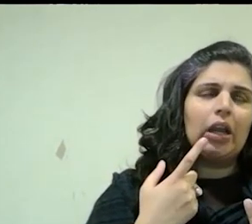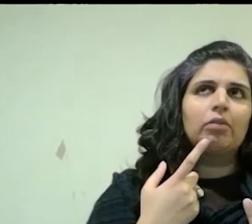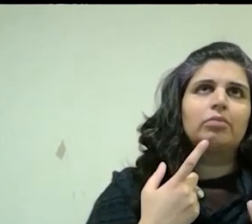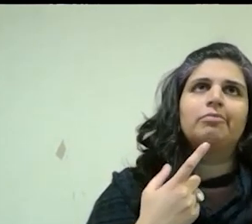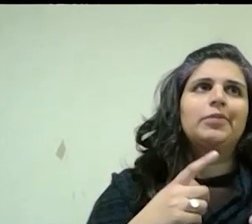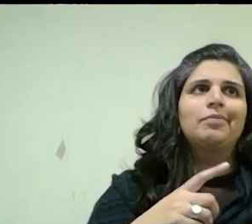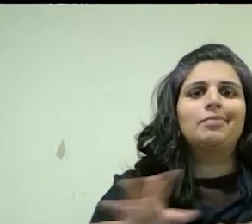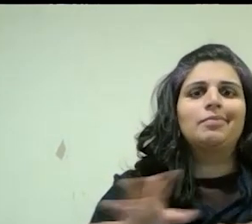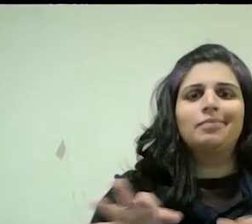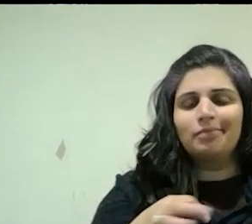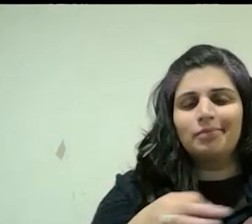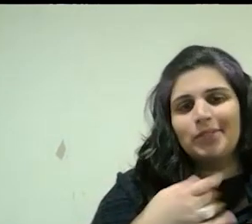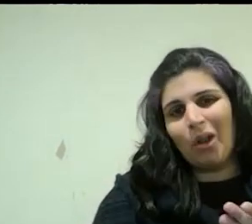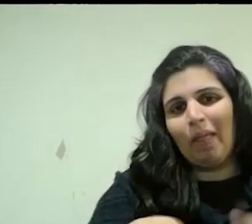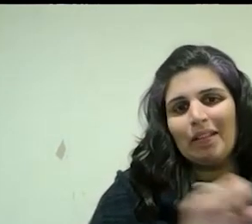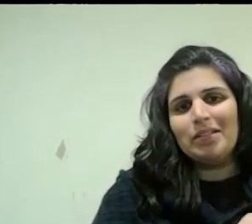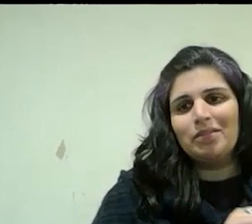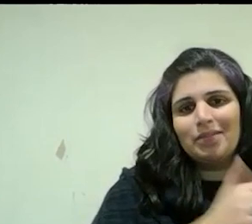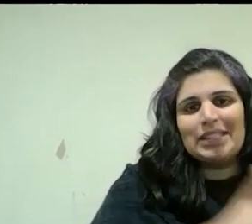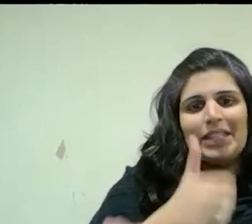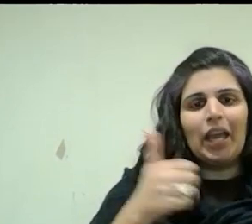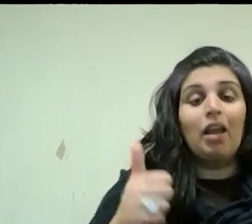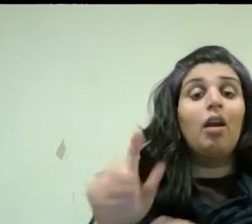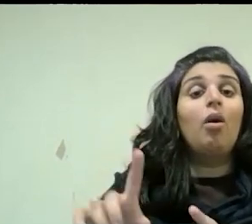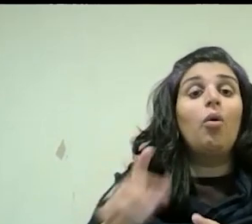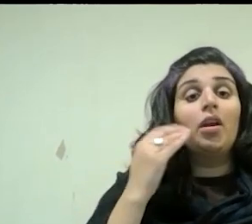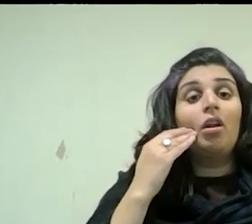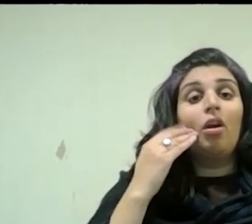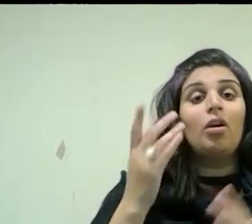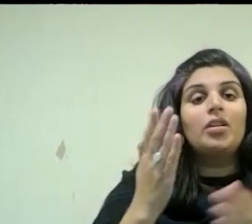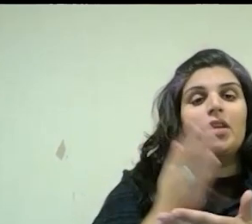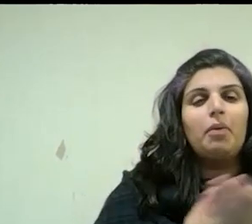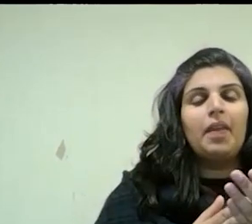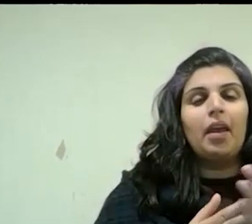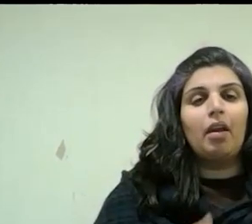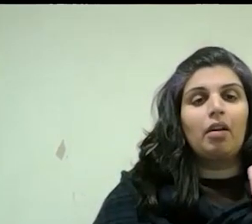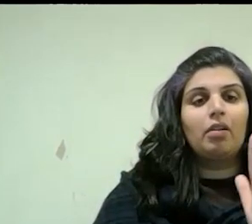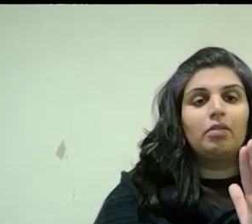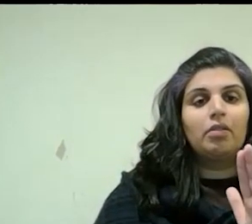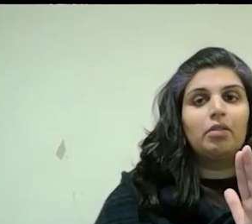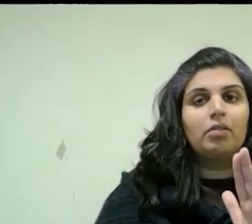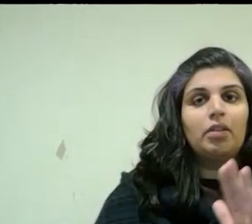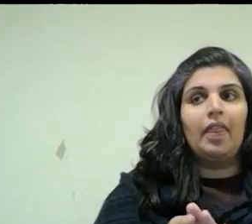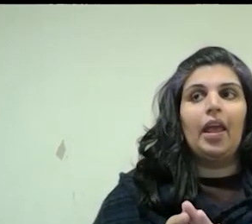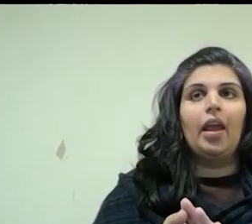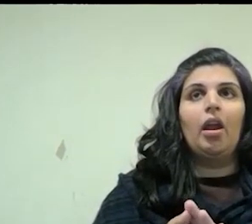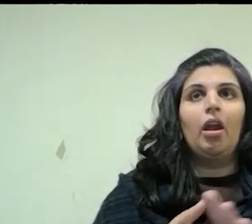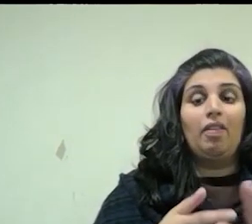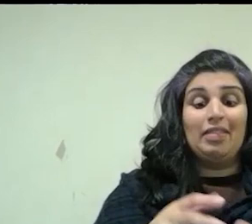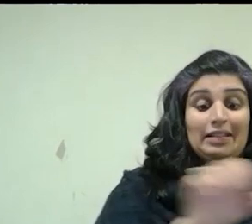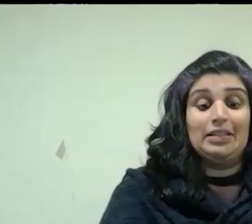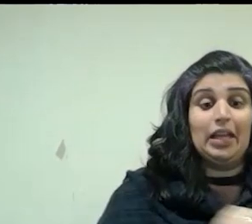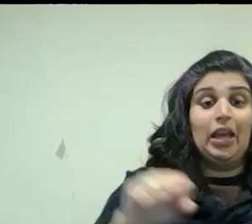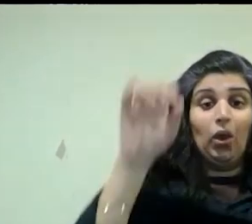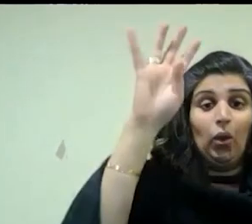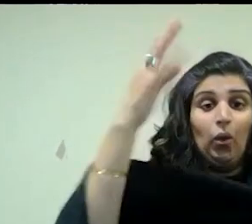We do know that in some of them, they ran sort of screeds or sort of, they sort of veiled the stage and that the